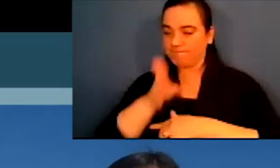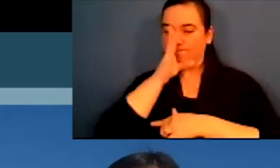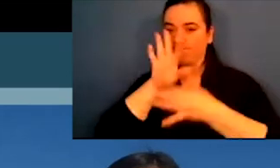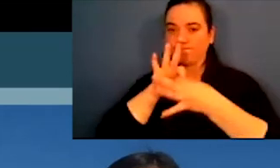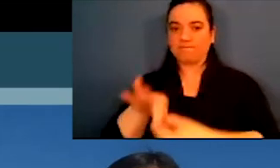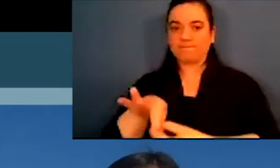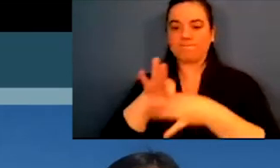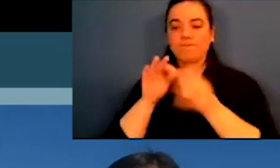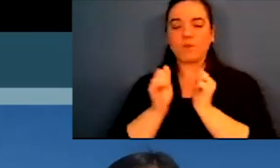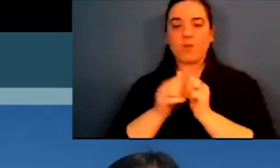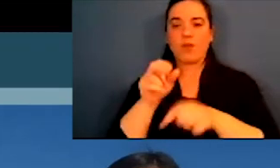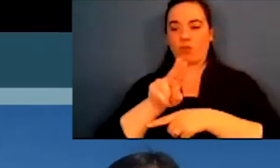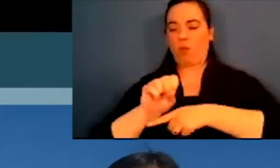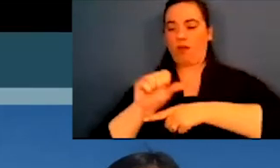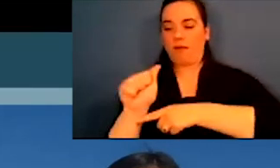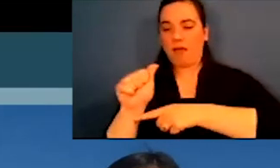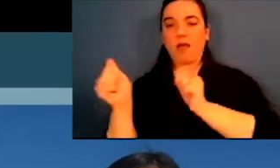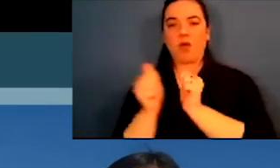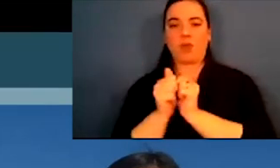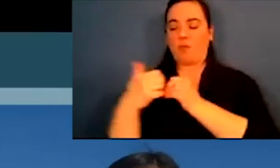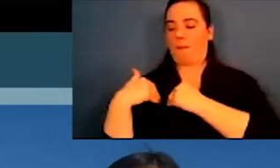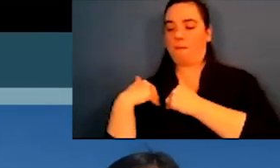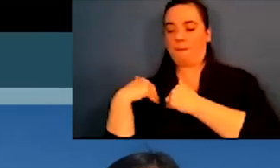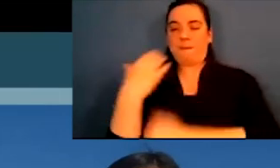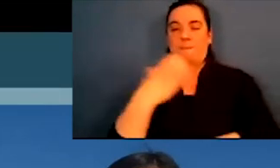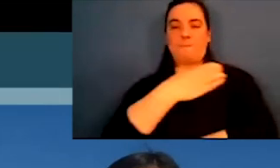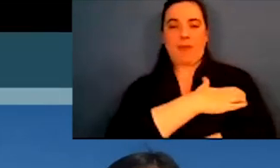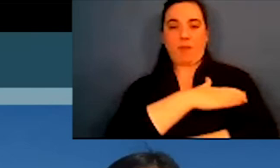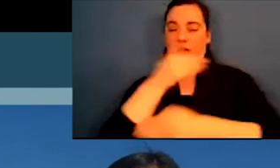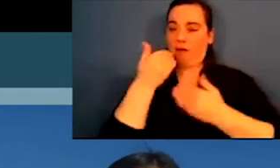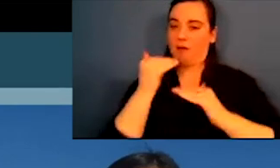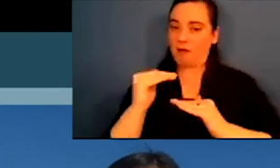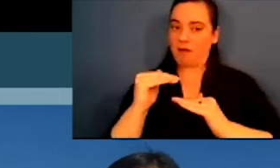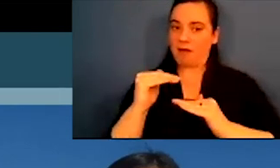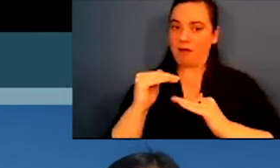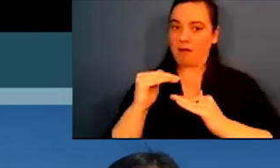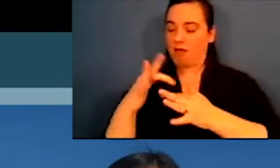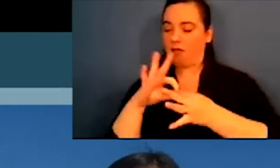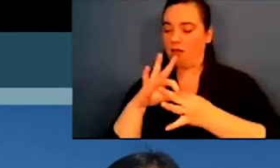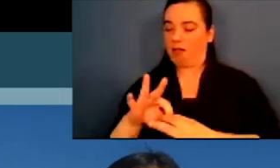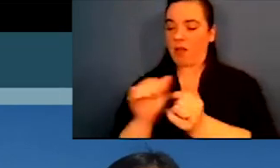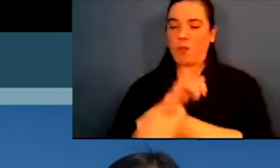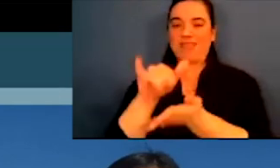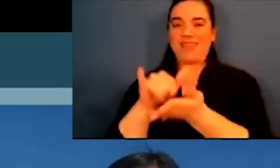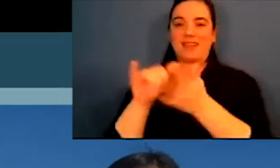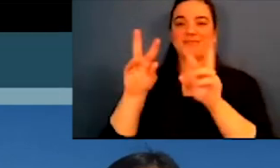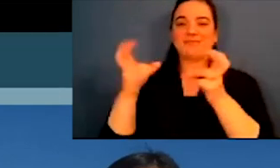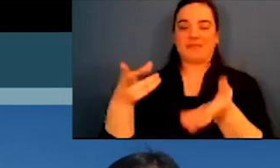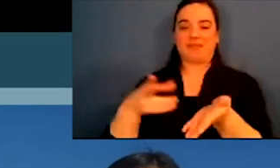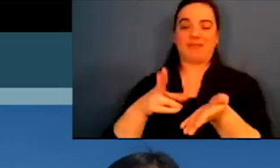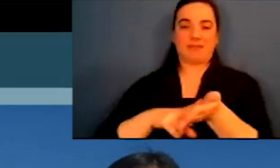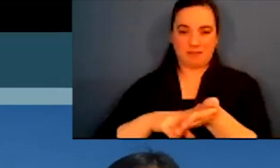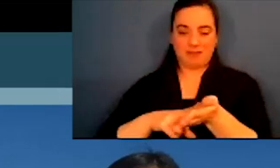having a government to government relationship with the United States. With the responsibilities, powers, limitations and